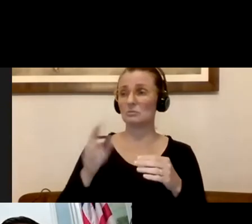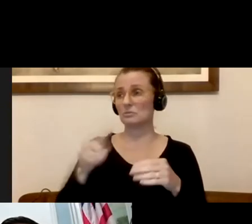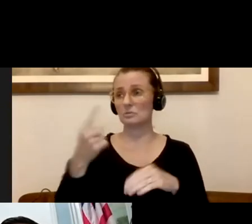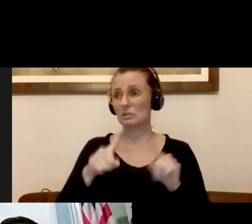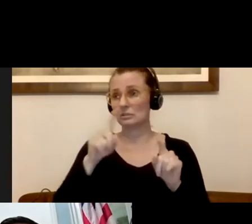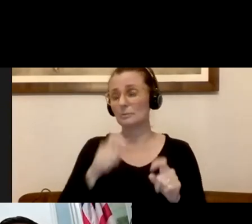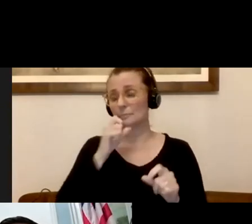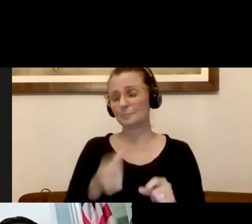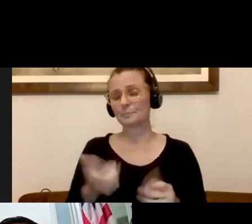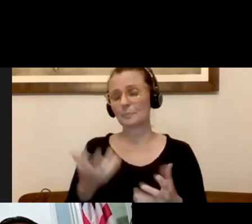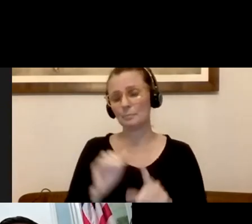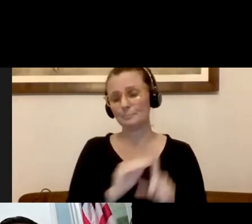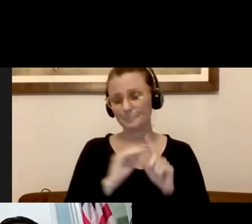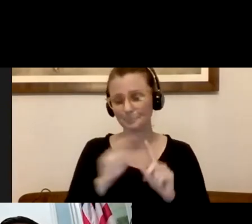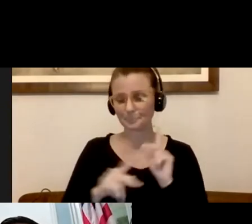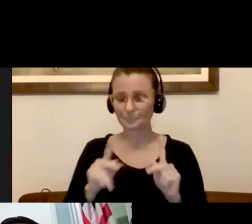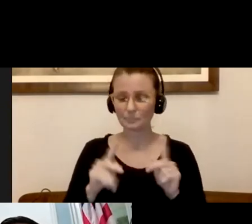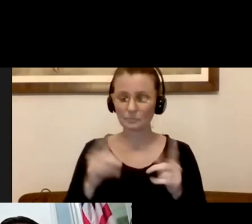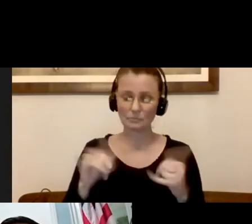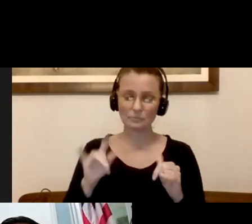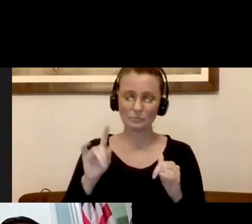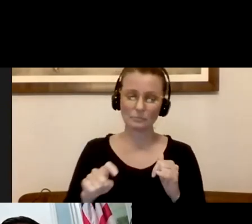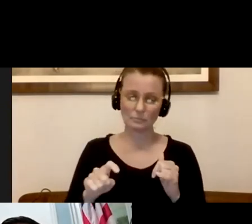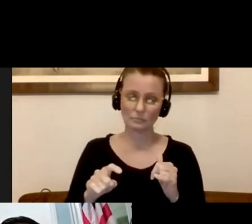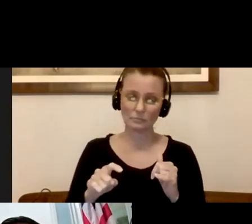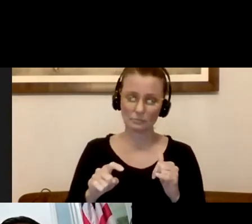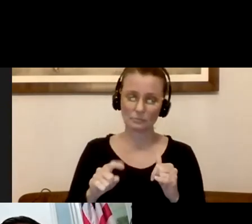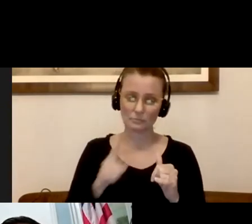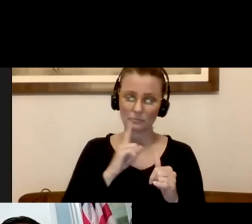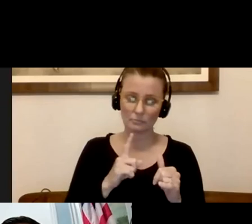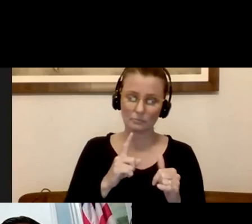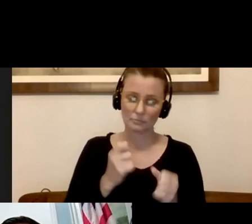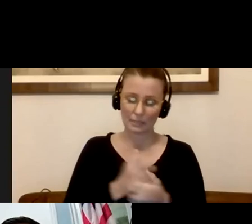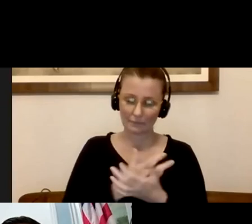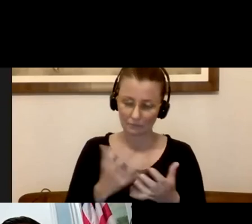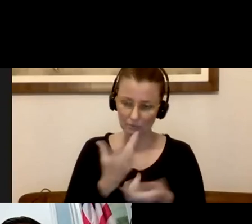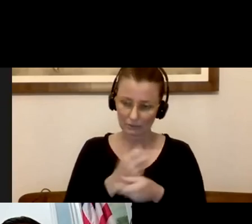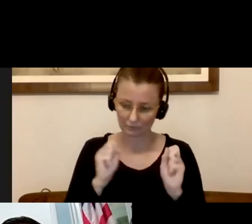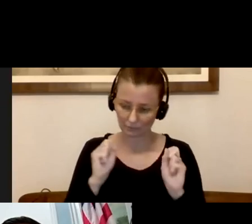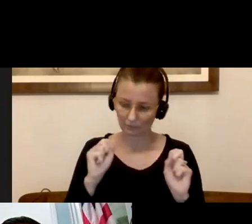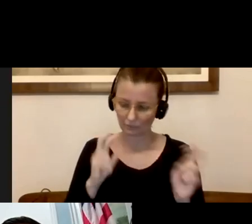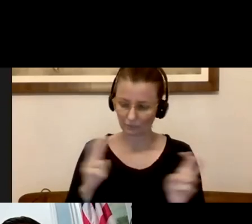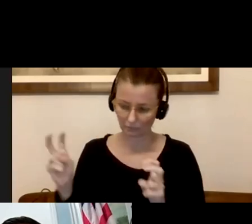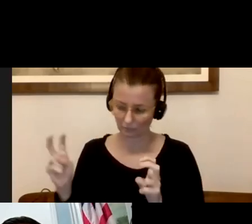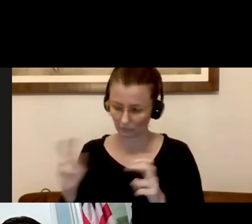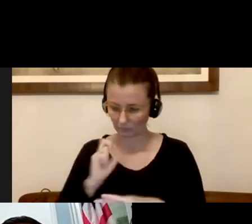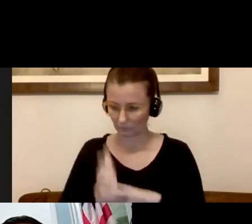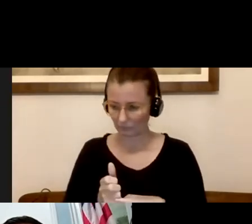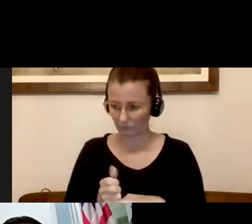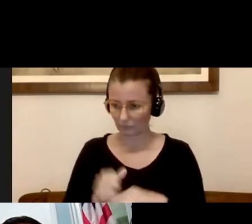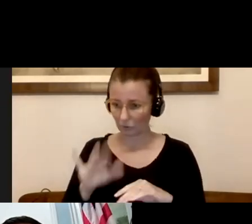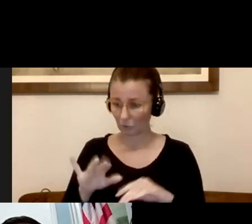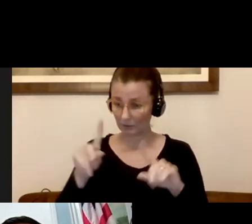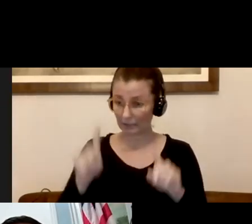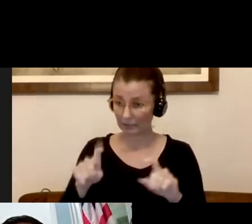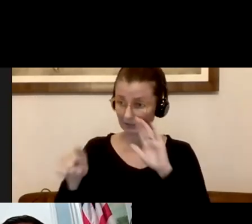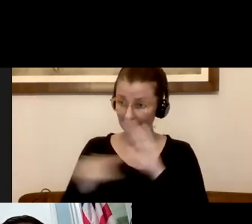I want to remind people, though, that we still have to keep all of our public health practices in place. Just because you're tested and it comes back negative doesn't